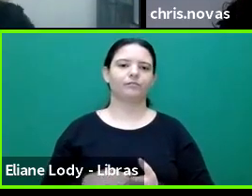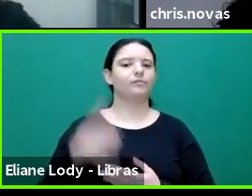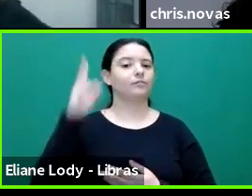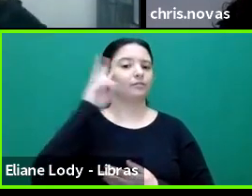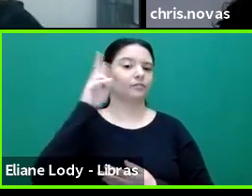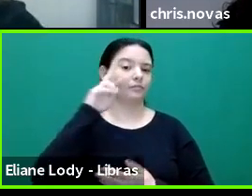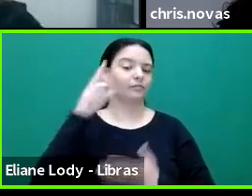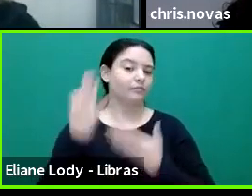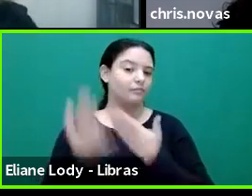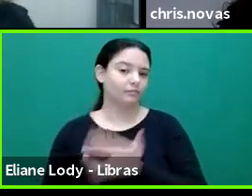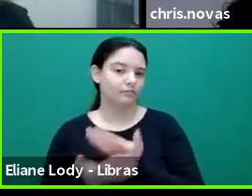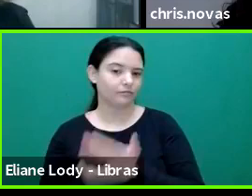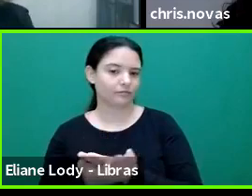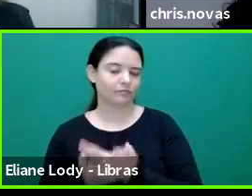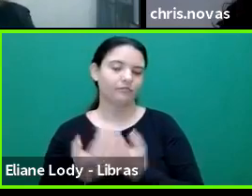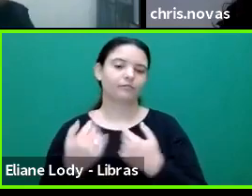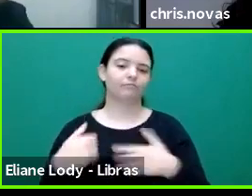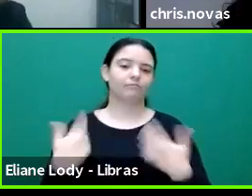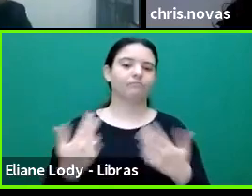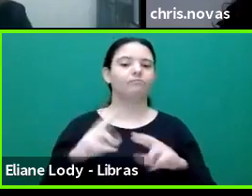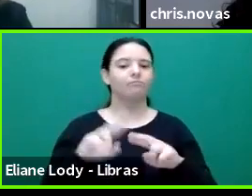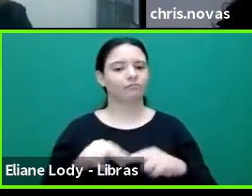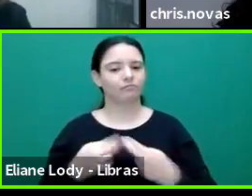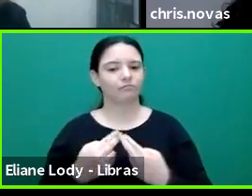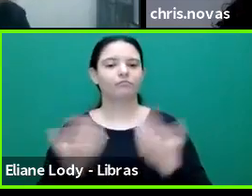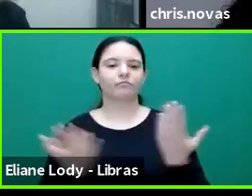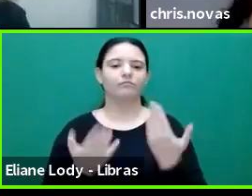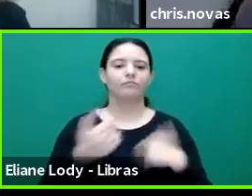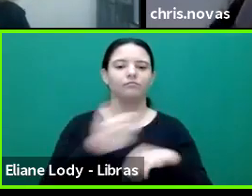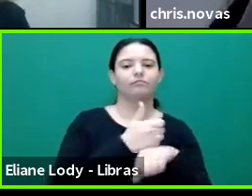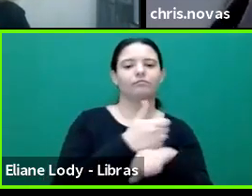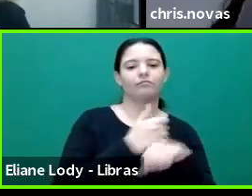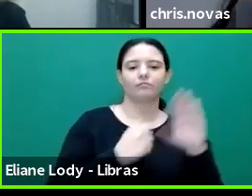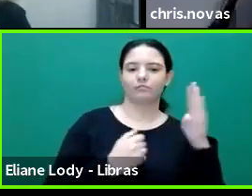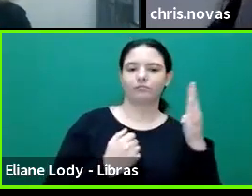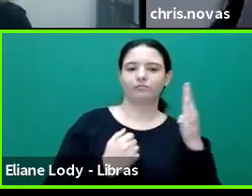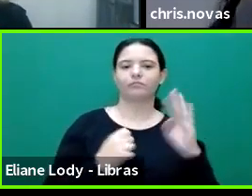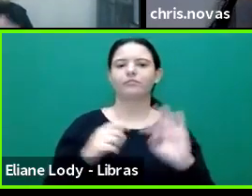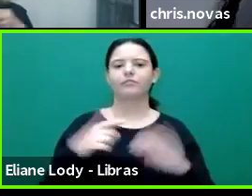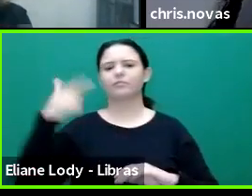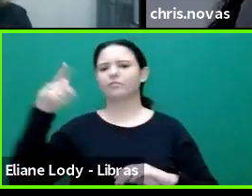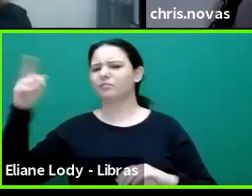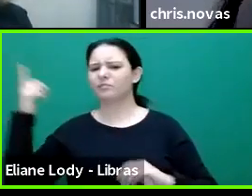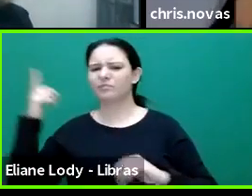Her husband, who is now actually on faculty at Cornell,